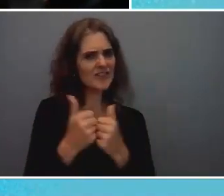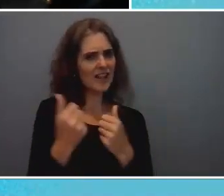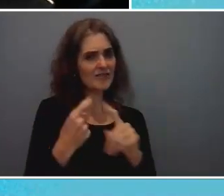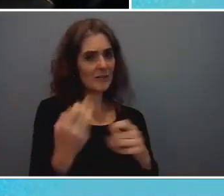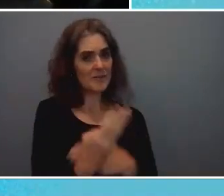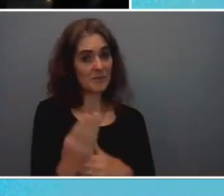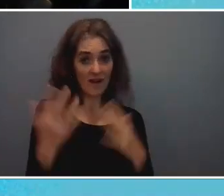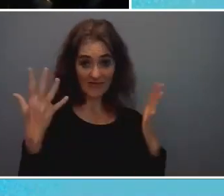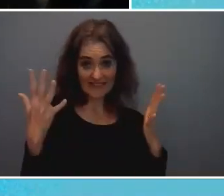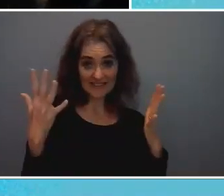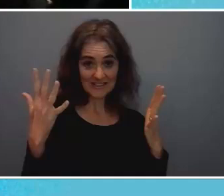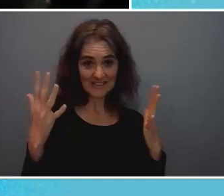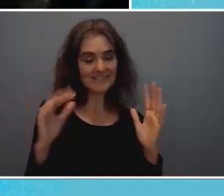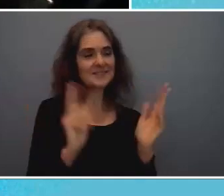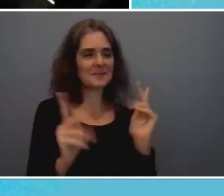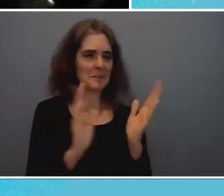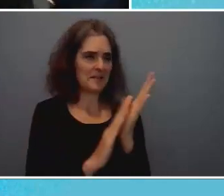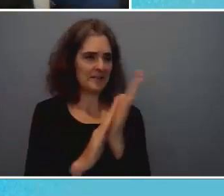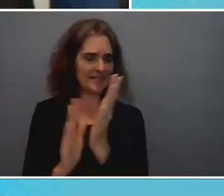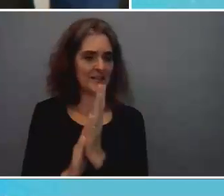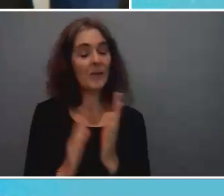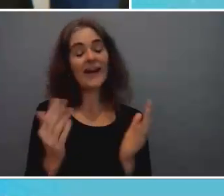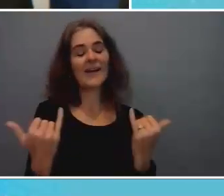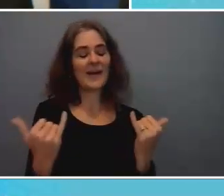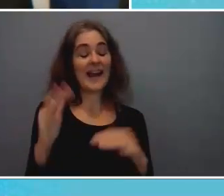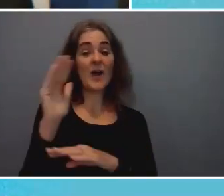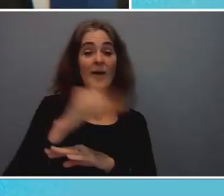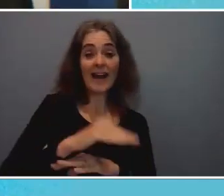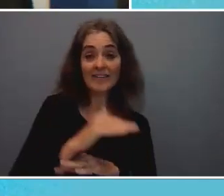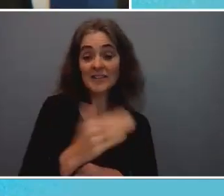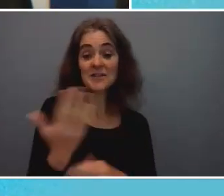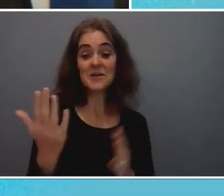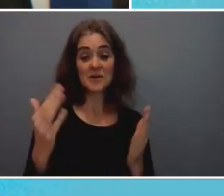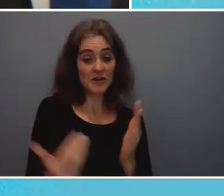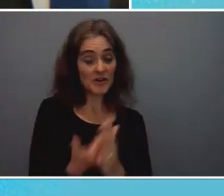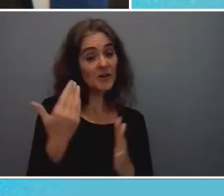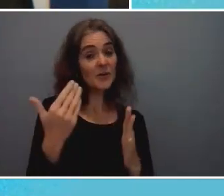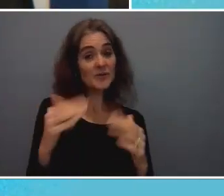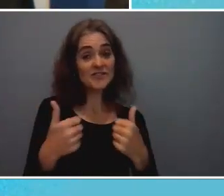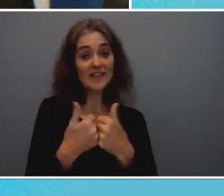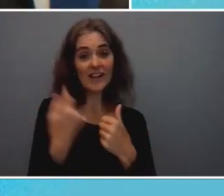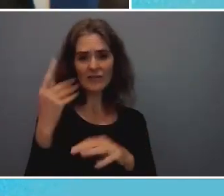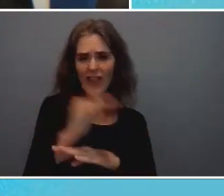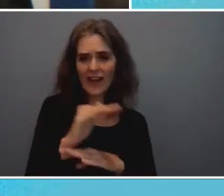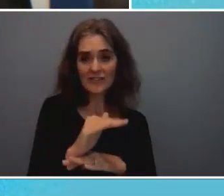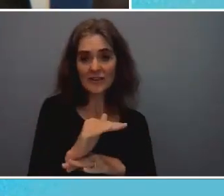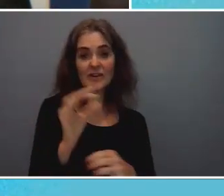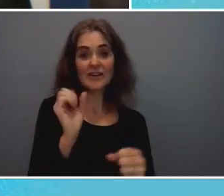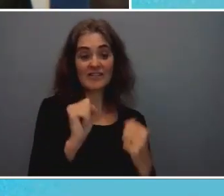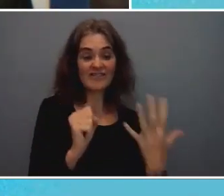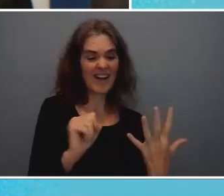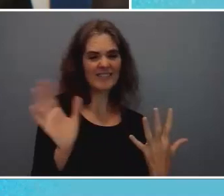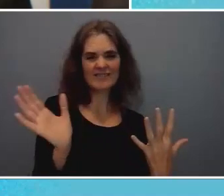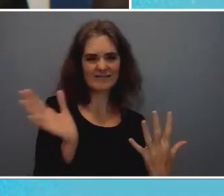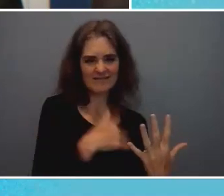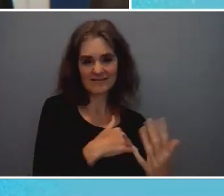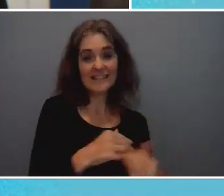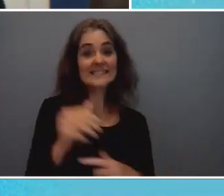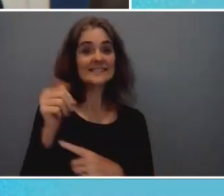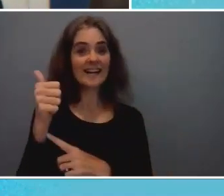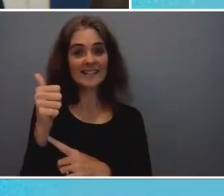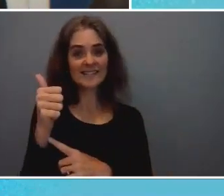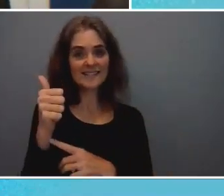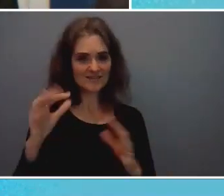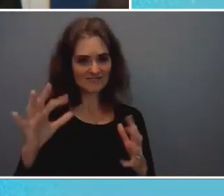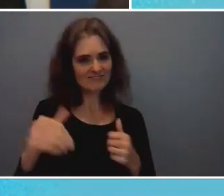all right new challenge make it ten so this is our our lunch